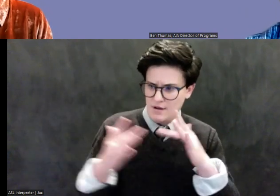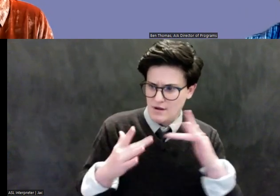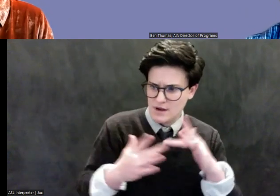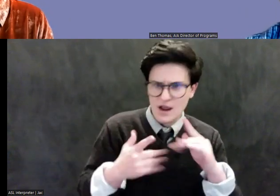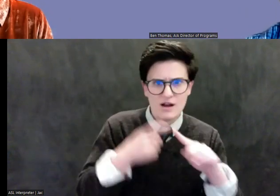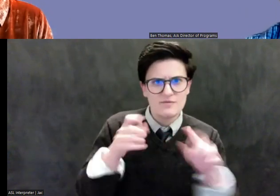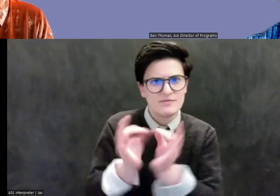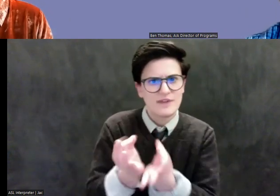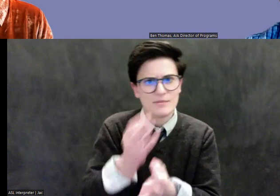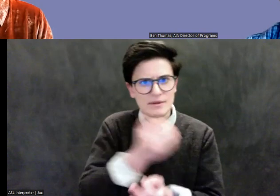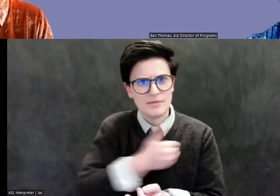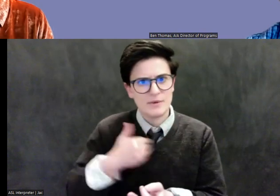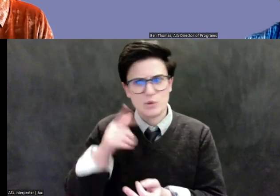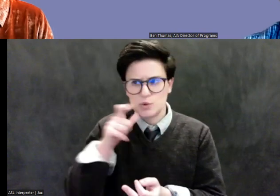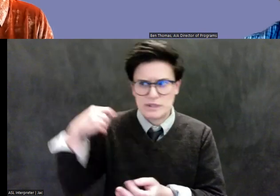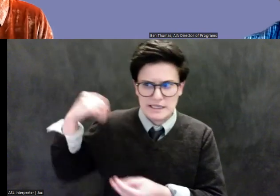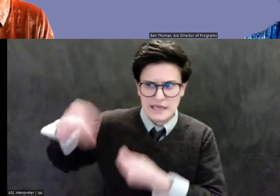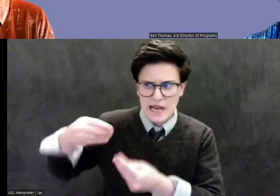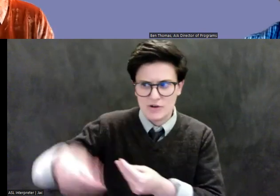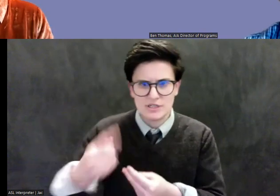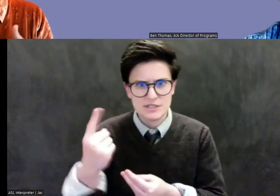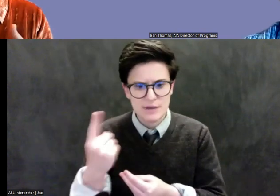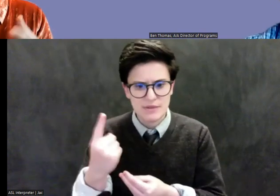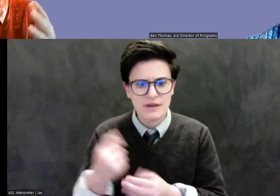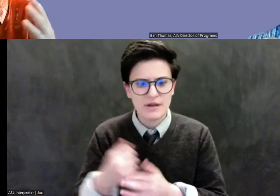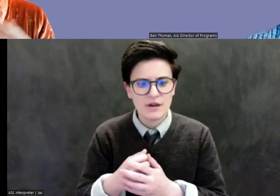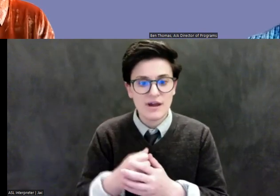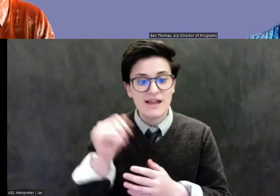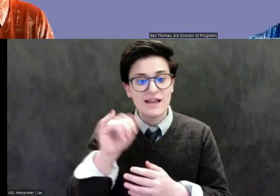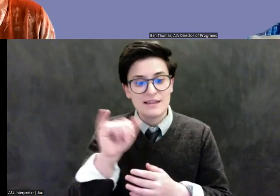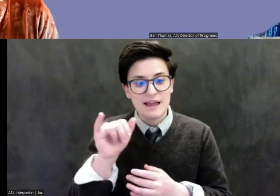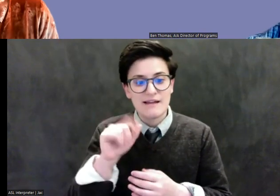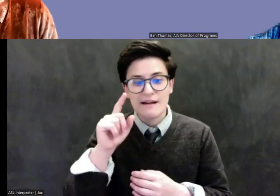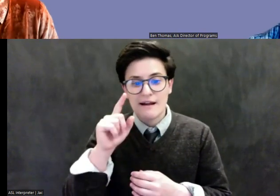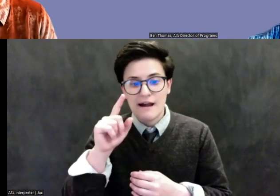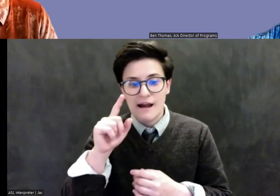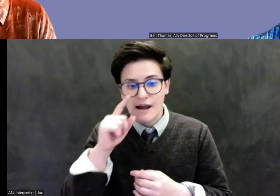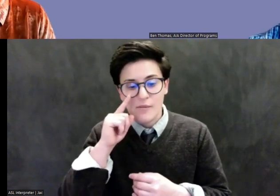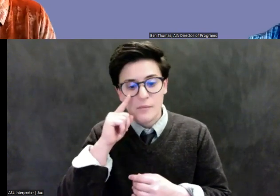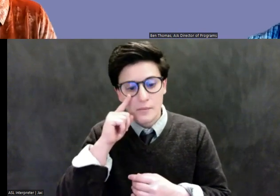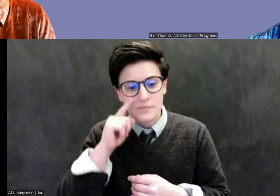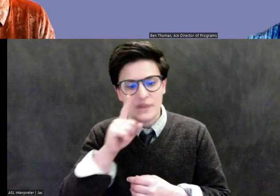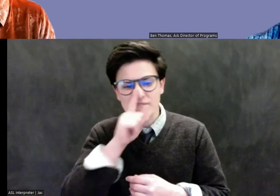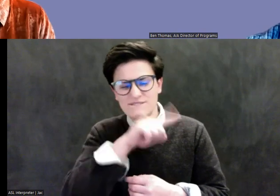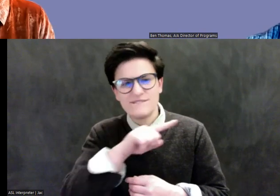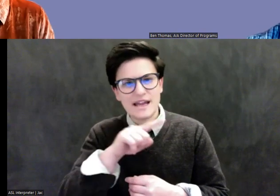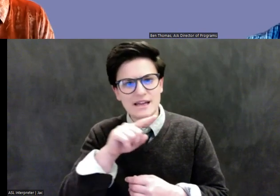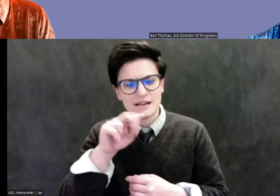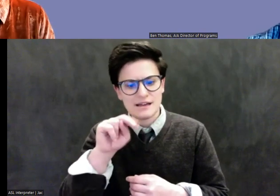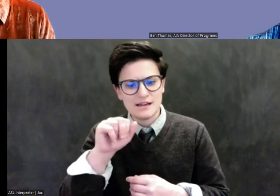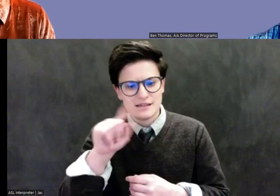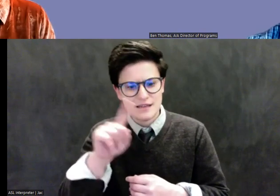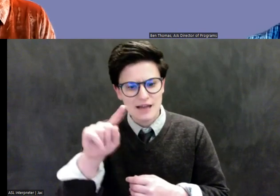that's frequently used as a fake provenance. You know, this was found in my grandmother's attic, but it's also frequently real as well.